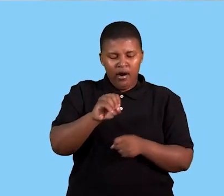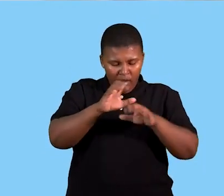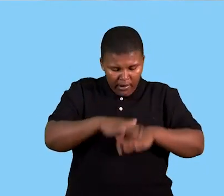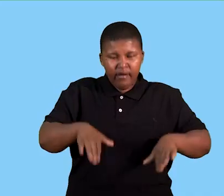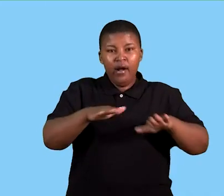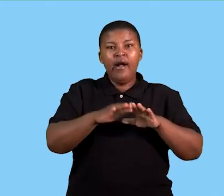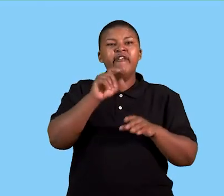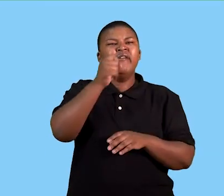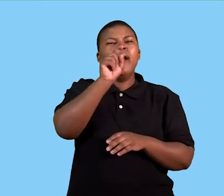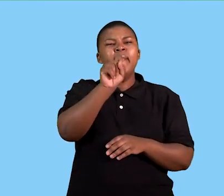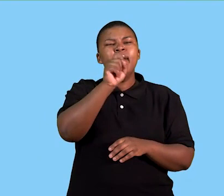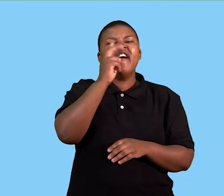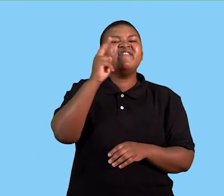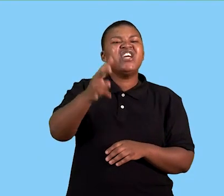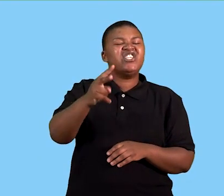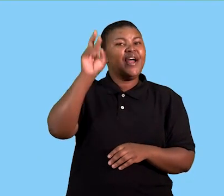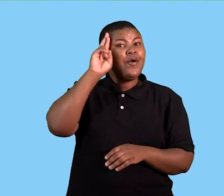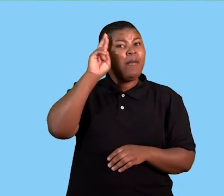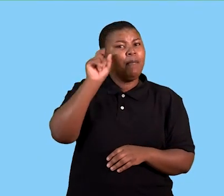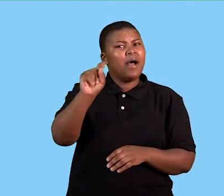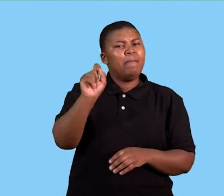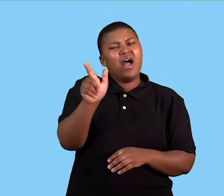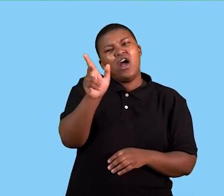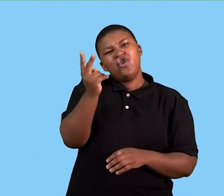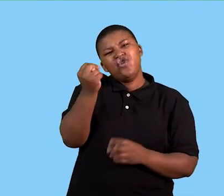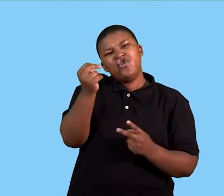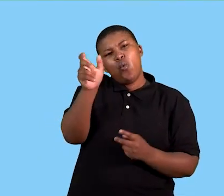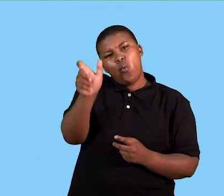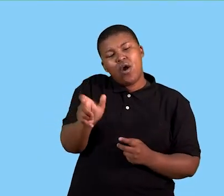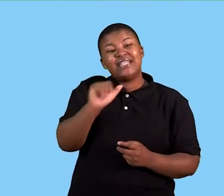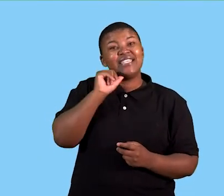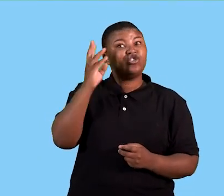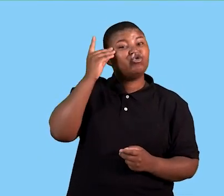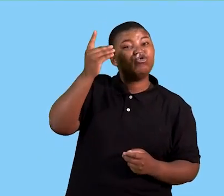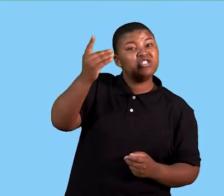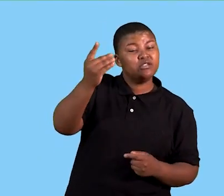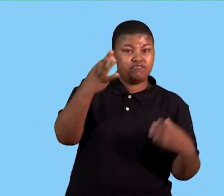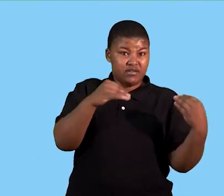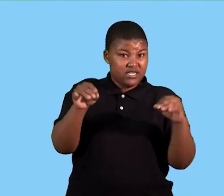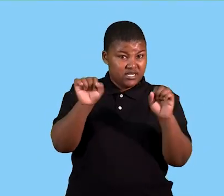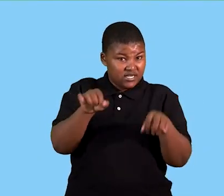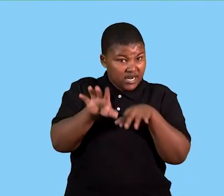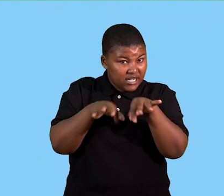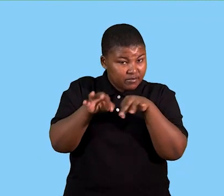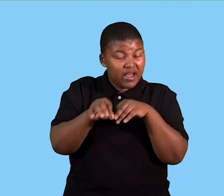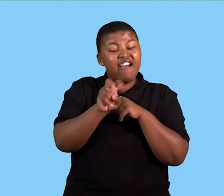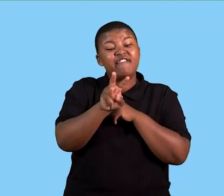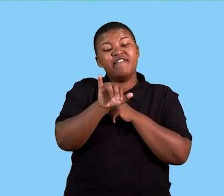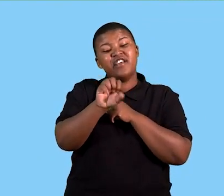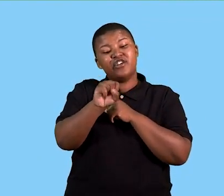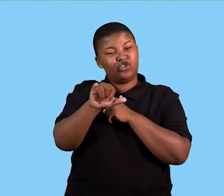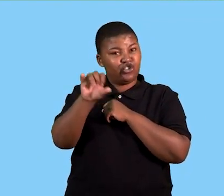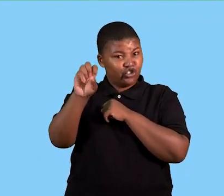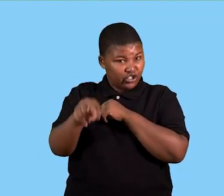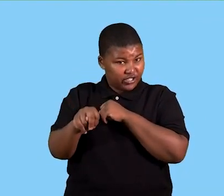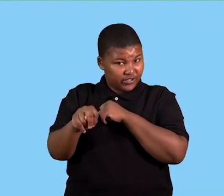our vision. Our vision, remember in the new words, we said it's the dream of the business. So we can also say that it